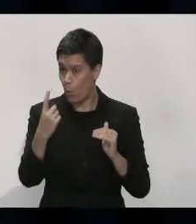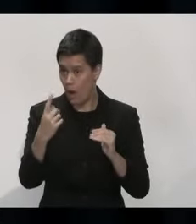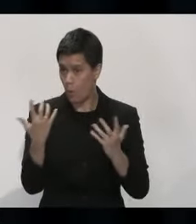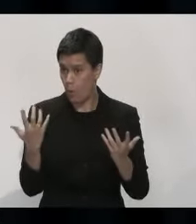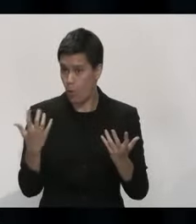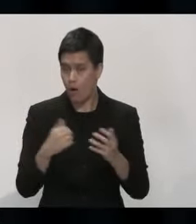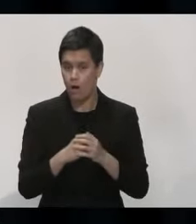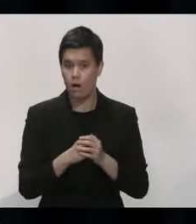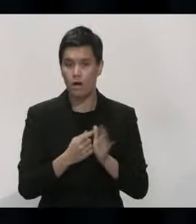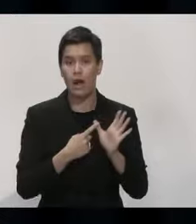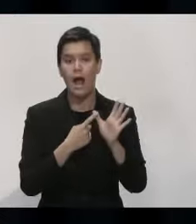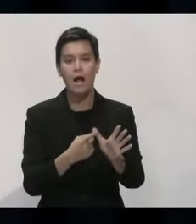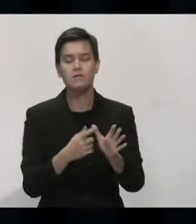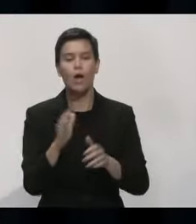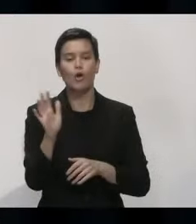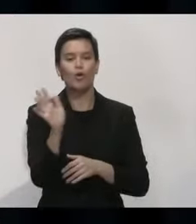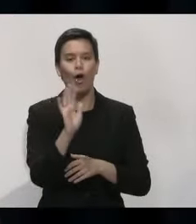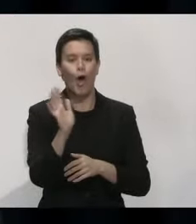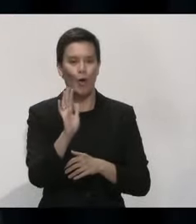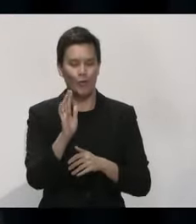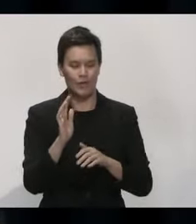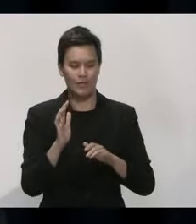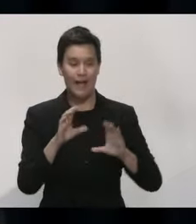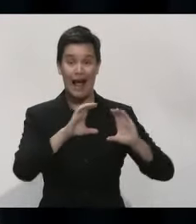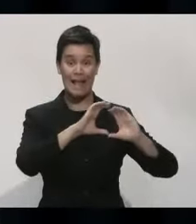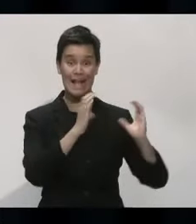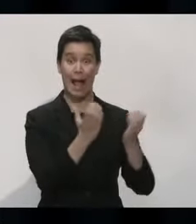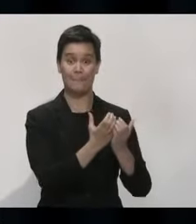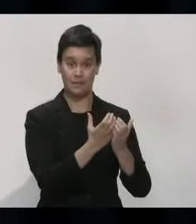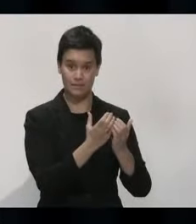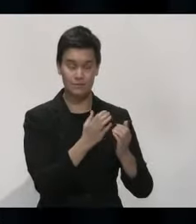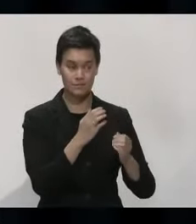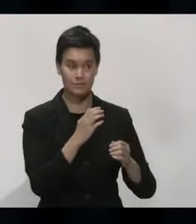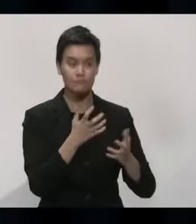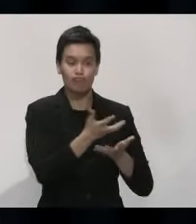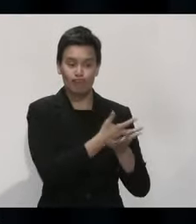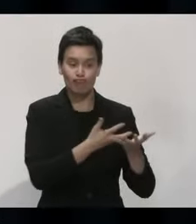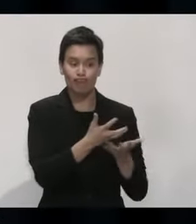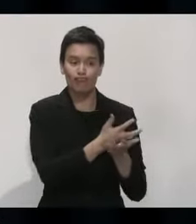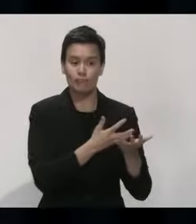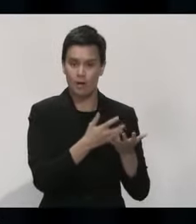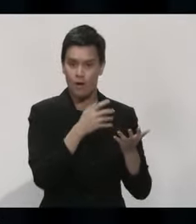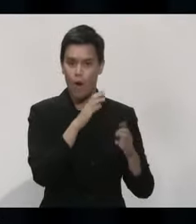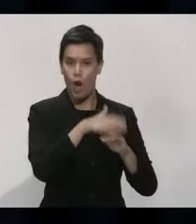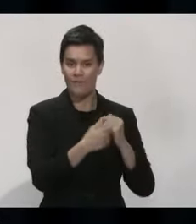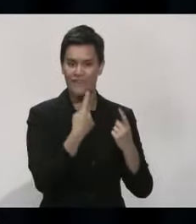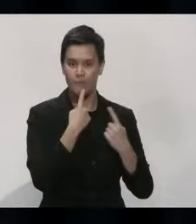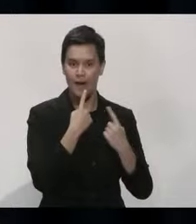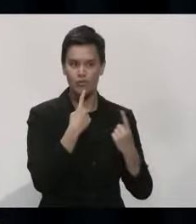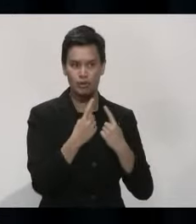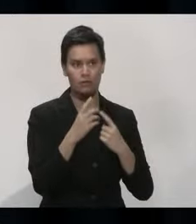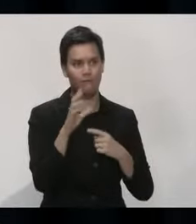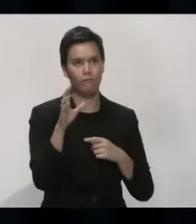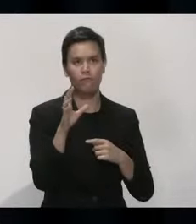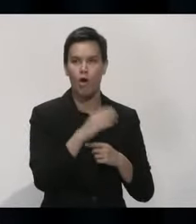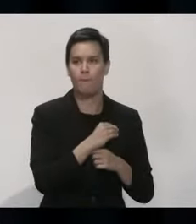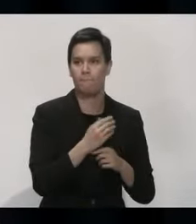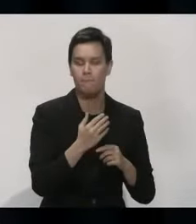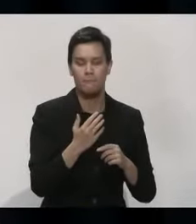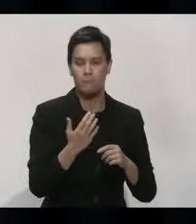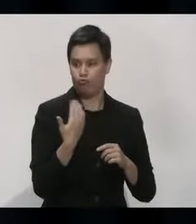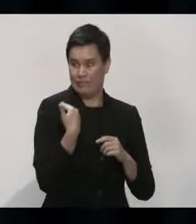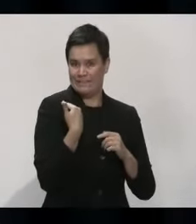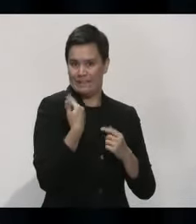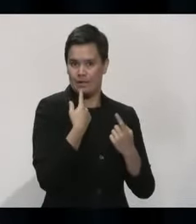indicated, the advice for those cabinet meetings comes together, tends to come together at the last minute because we're drawing on the most recent and up-to-date